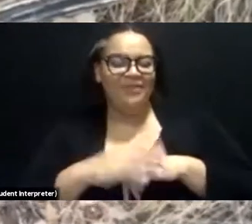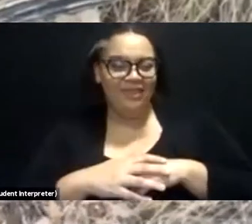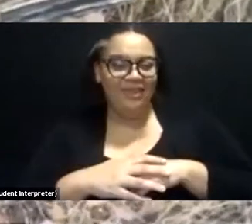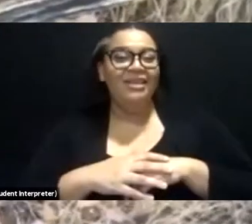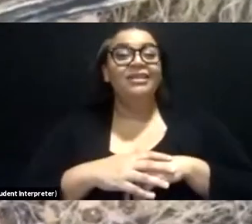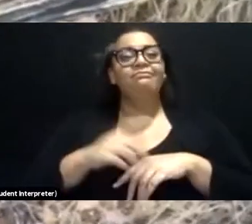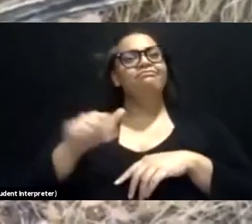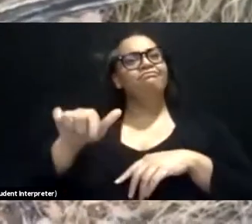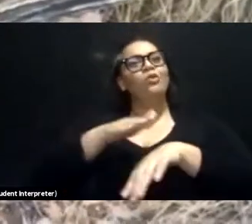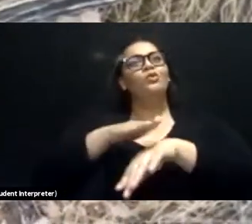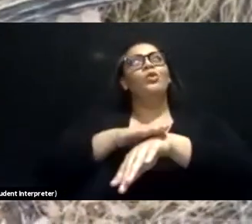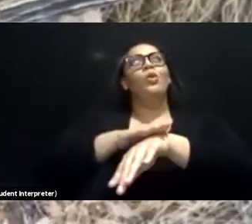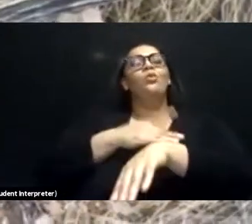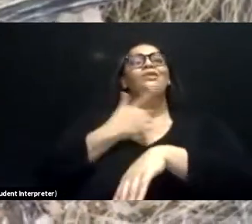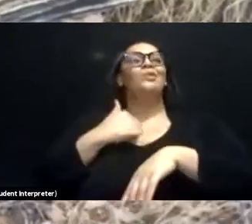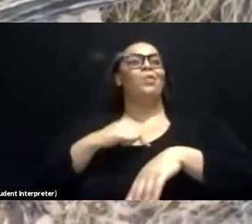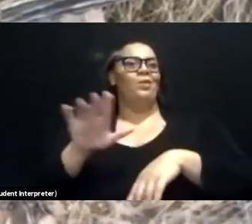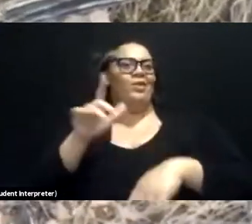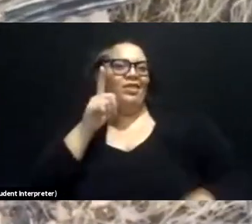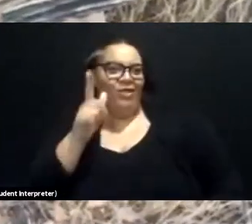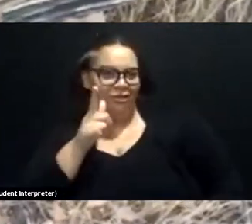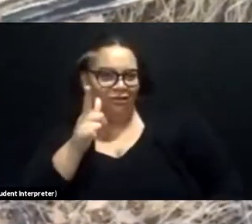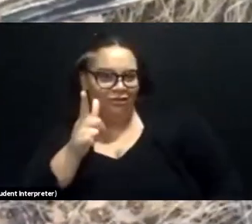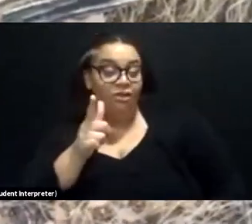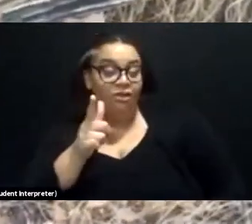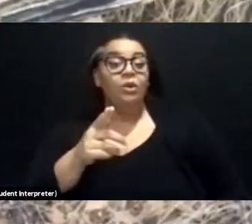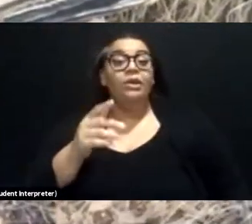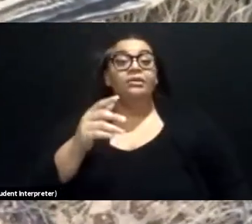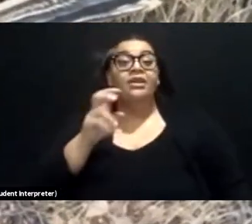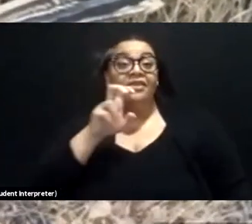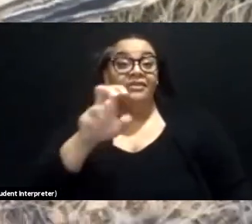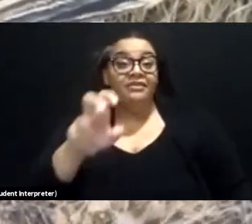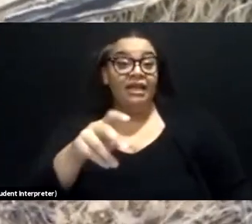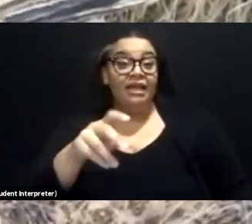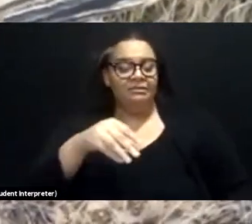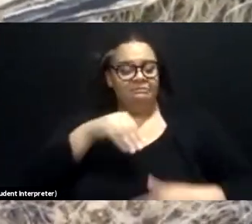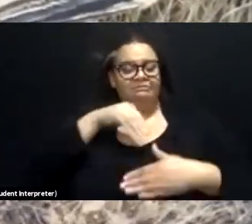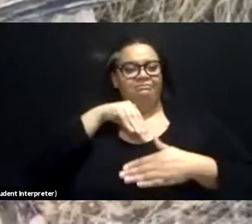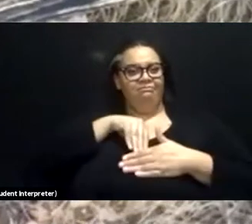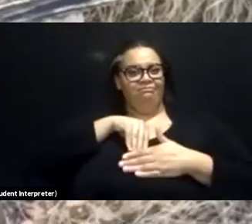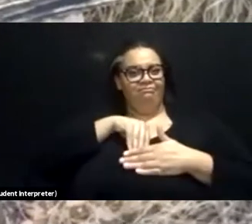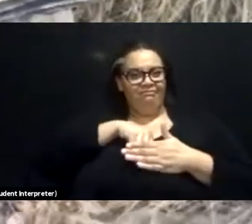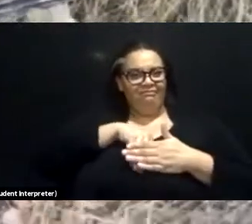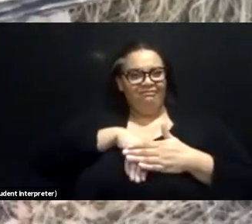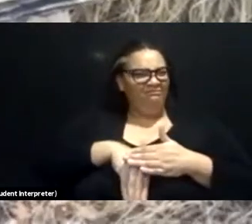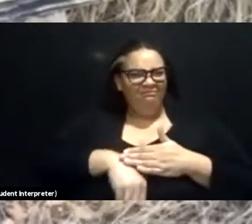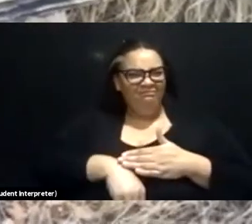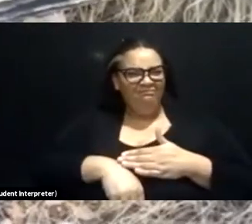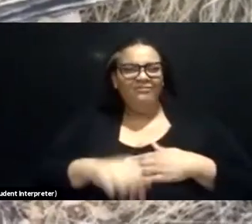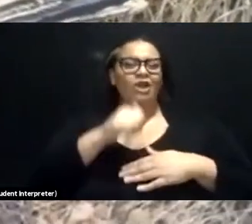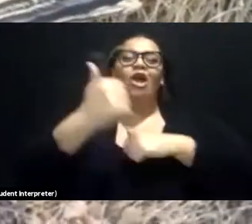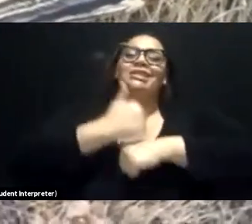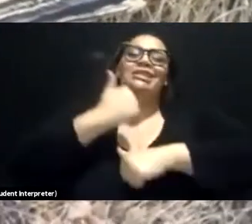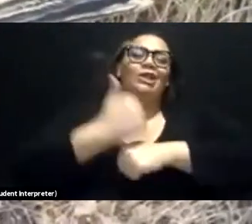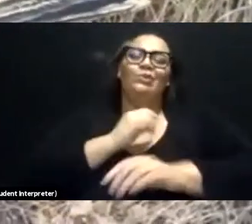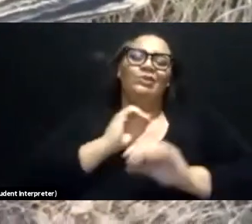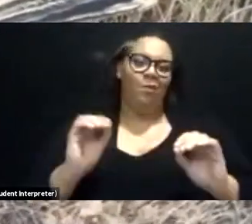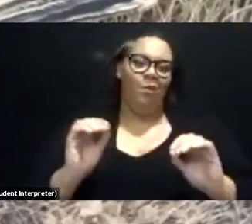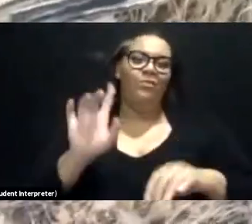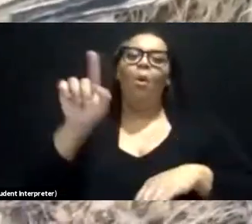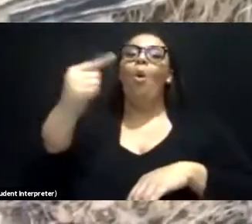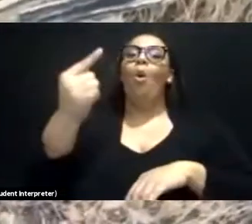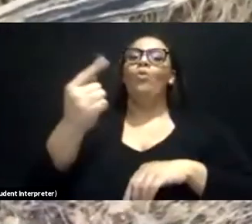lunch. When the snake goes into their belly, it's not dangerous to them. So the venom is only really dangerous if it's